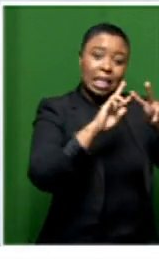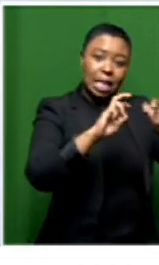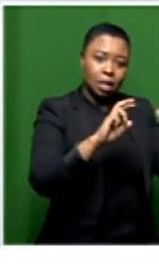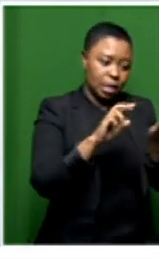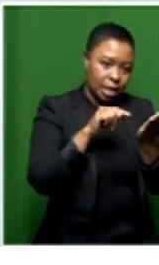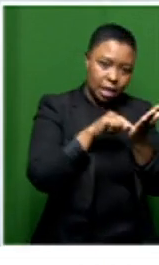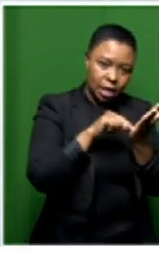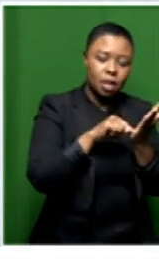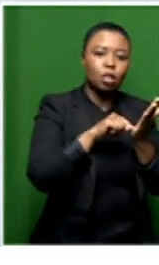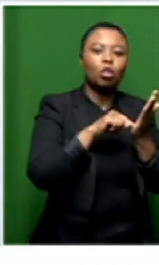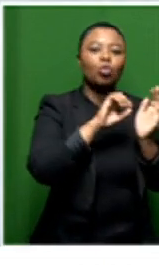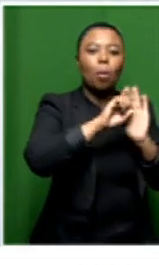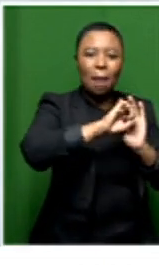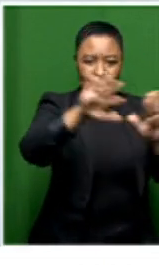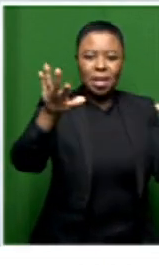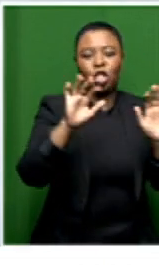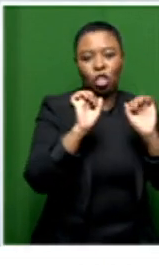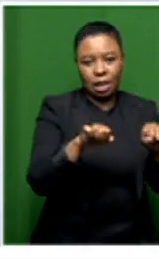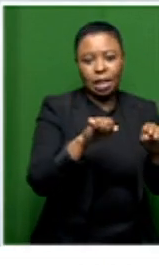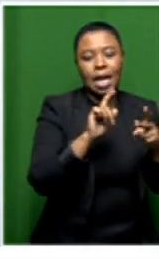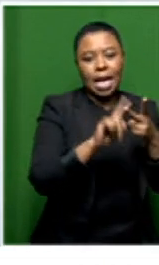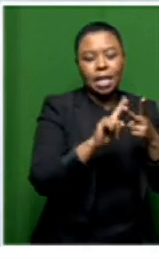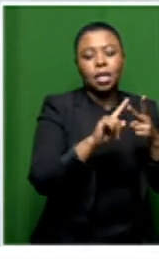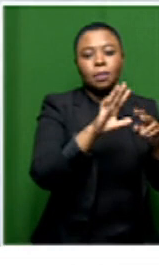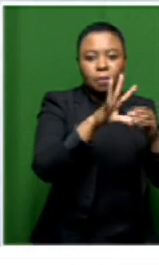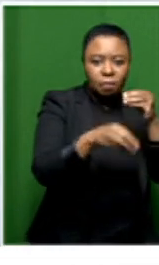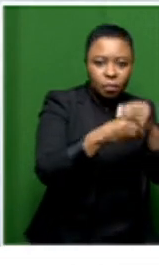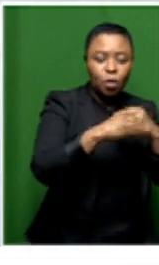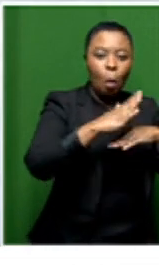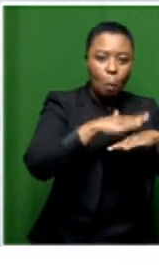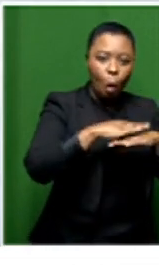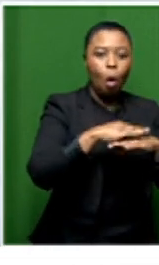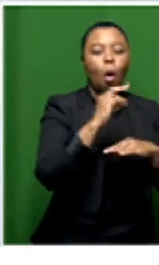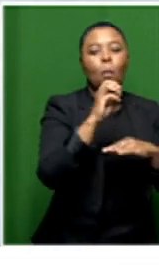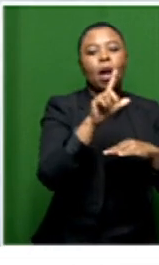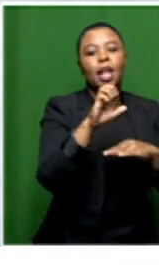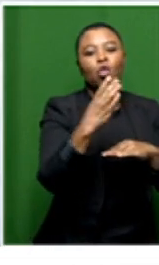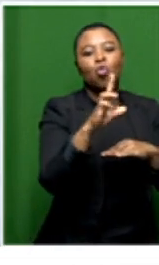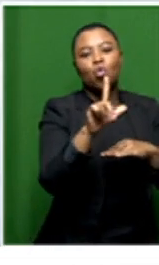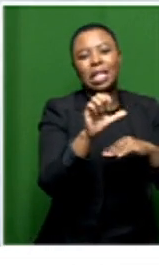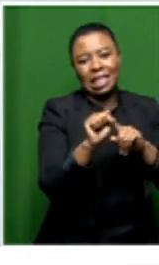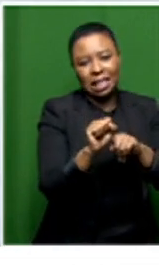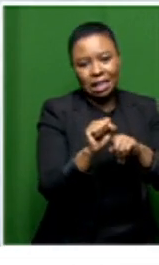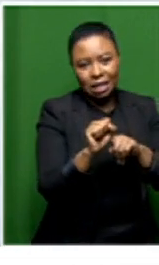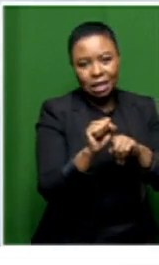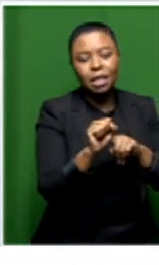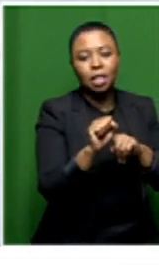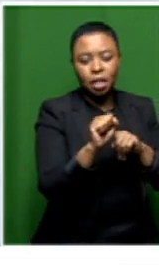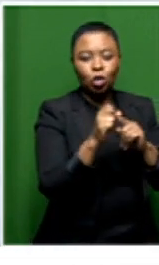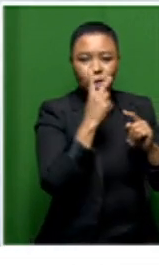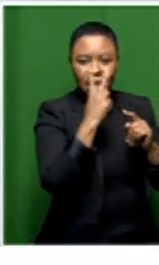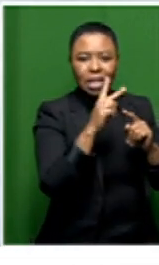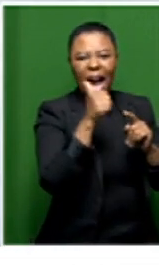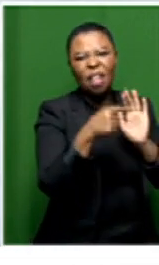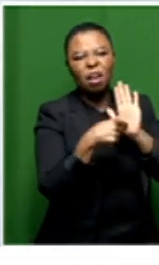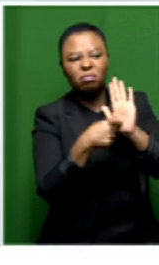also to look for additional molecules that might cause some of the other lingering symptoms